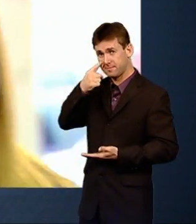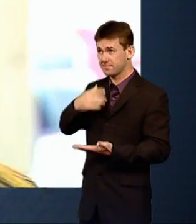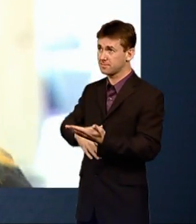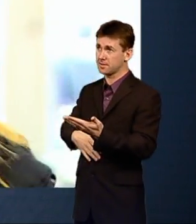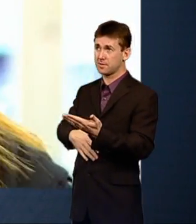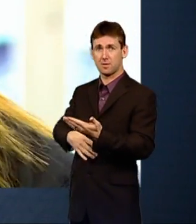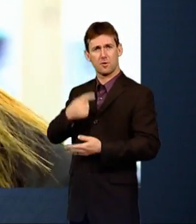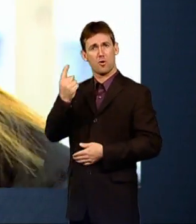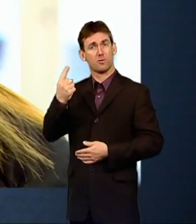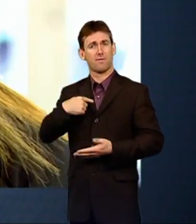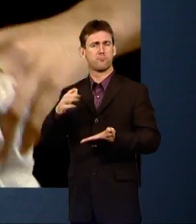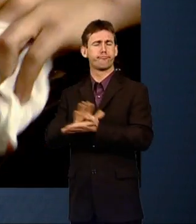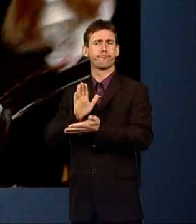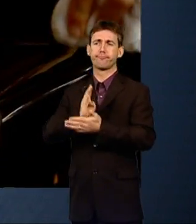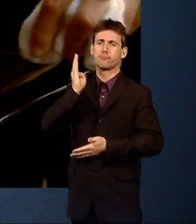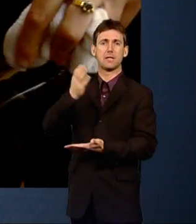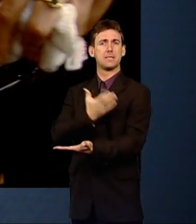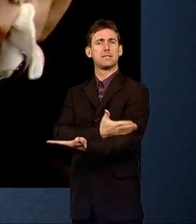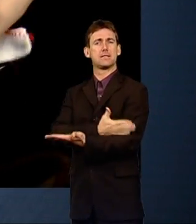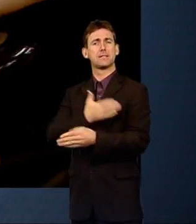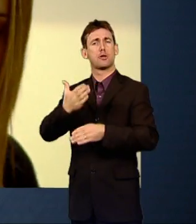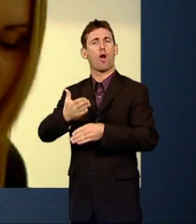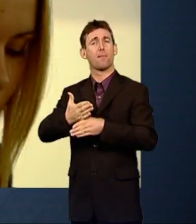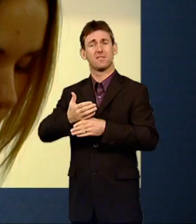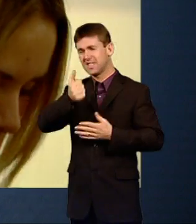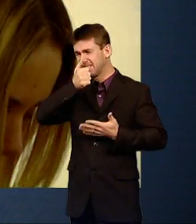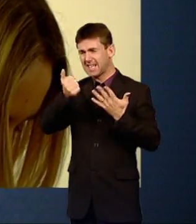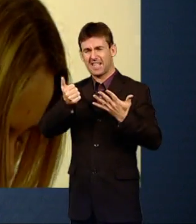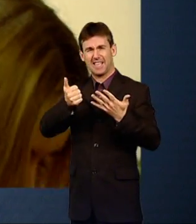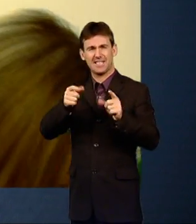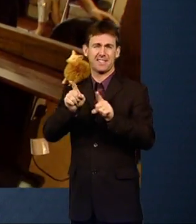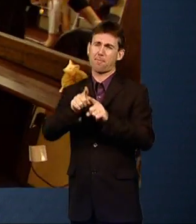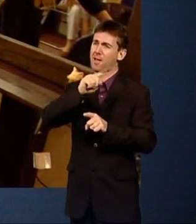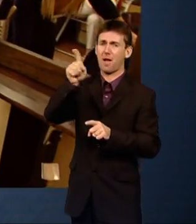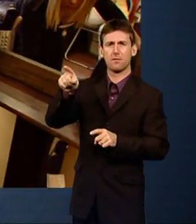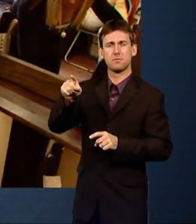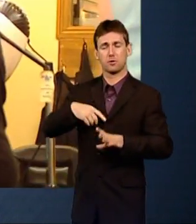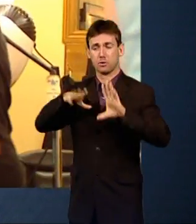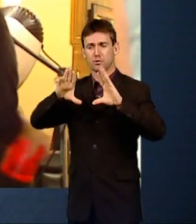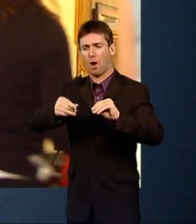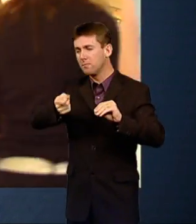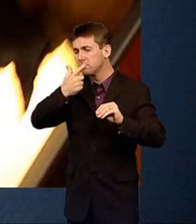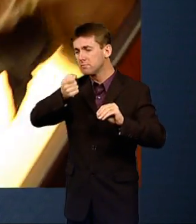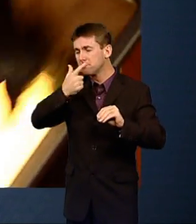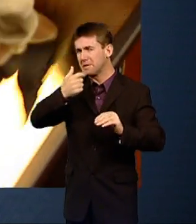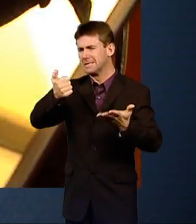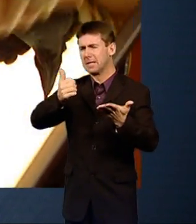enjoys her Saturday job just like any other 16-year-old. She's been off medication for six months now and has never been happier.